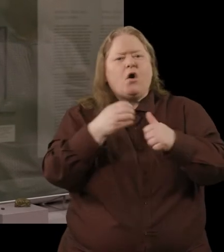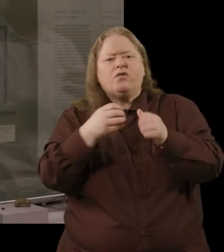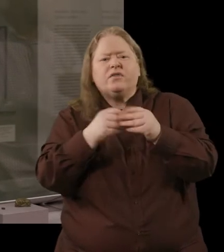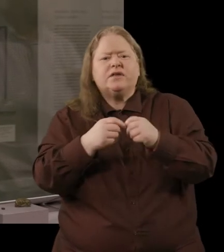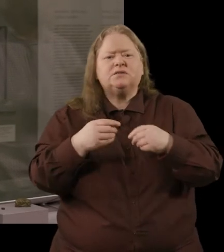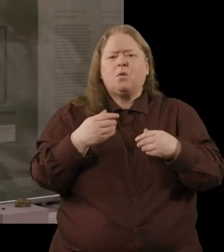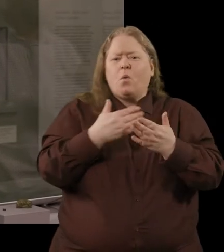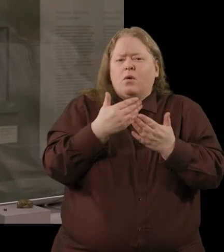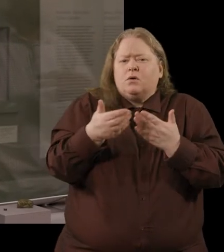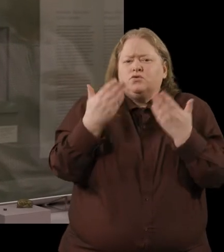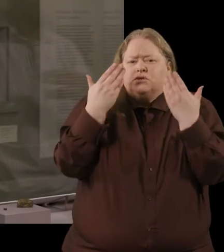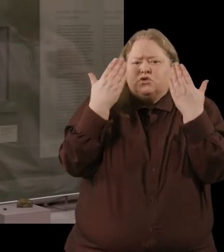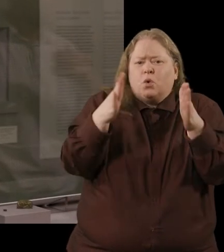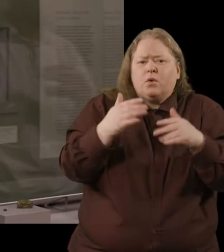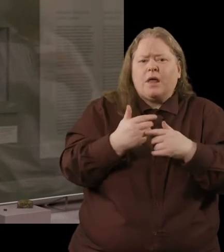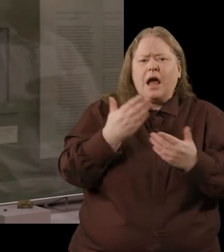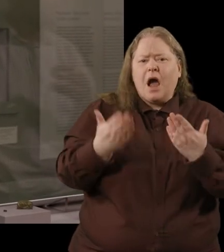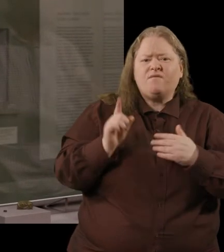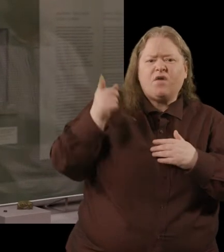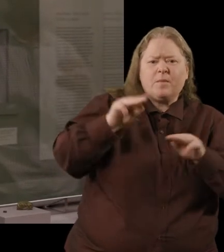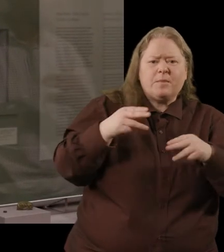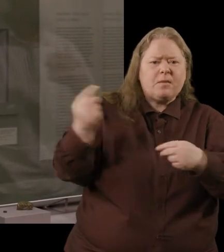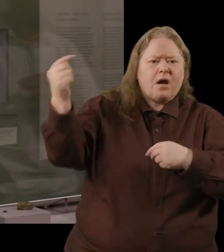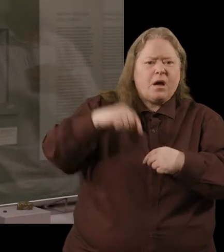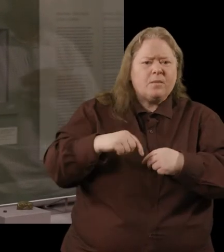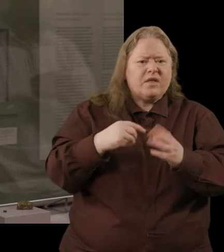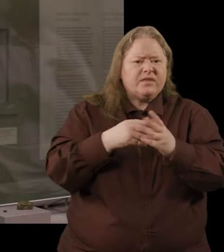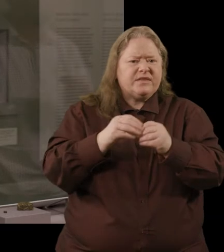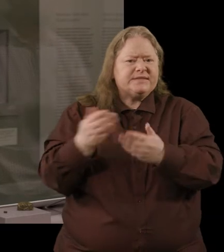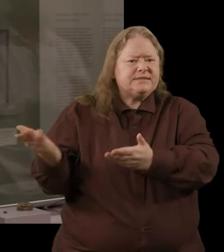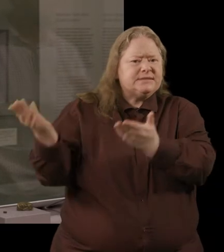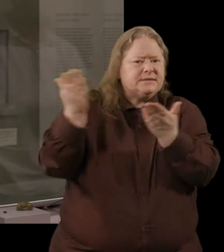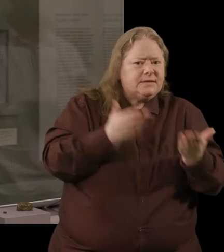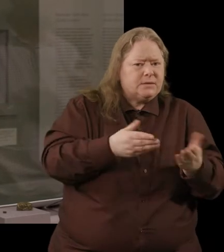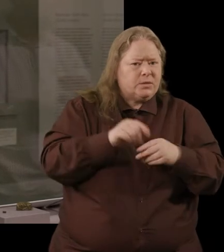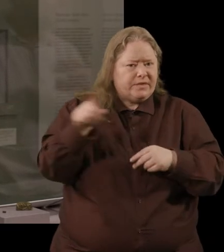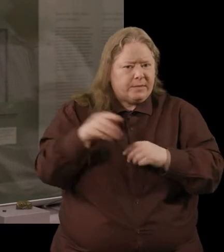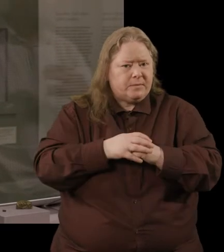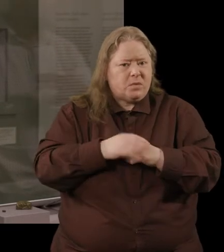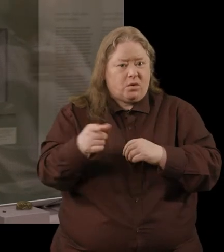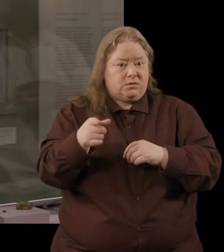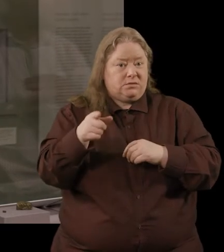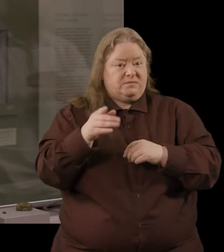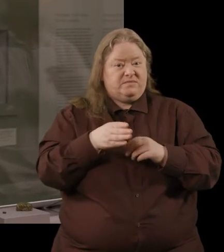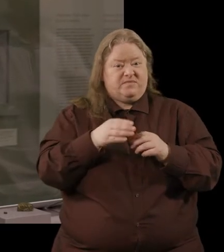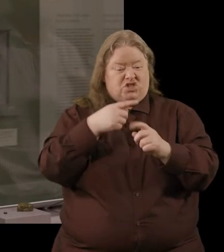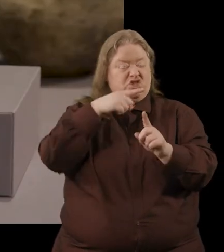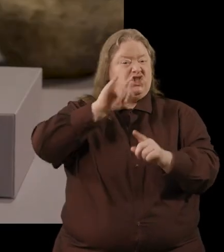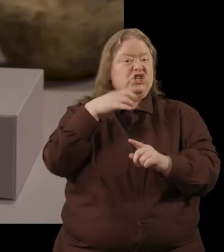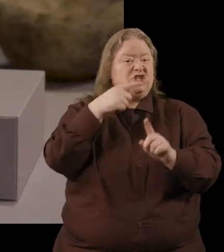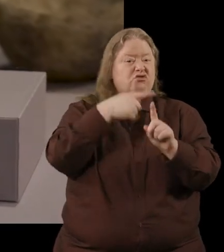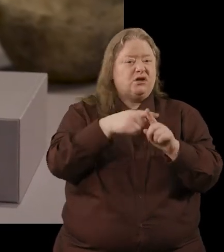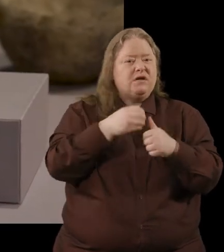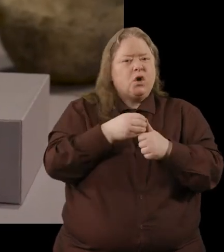illustrate how far people might have come and the objects that came with them. And one in particular beside the jet cross